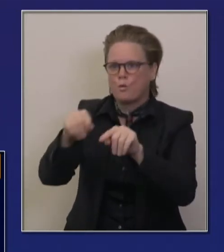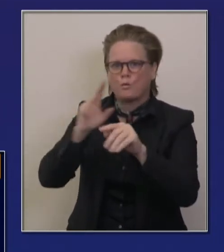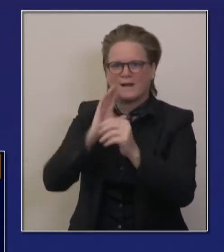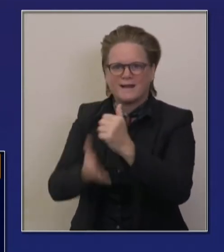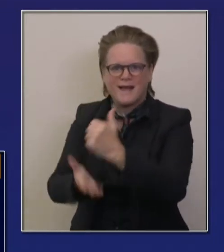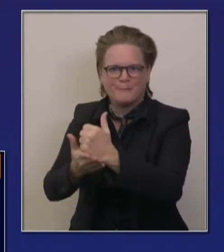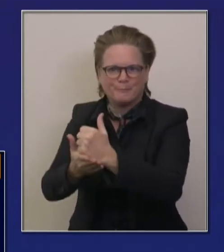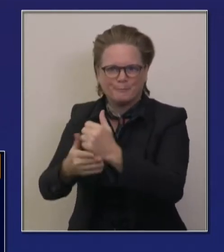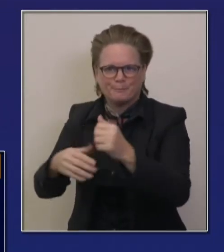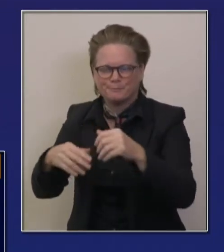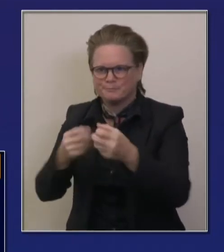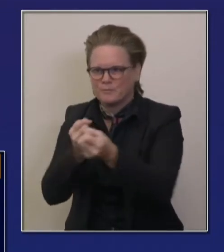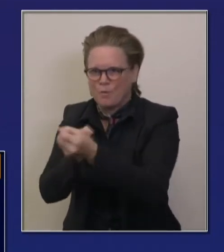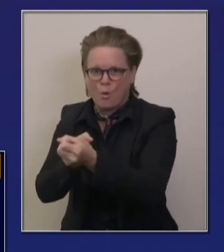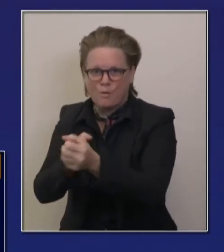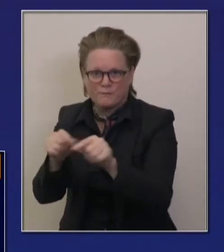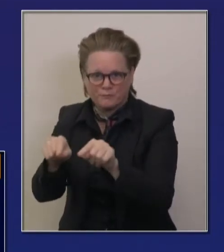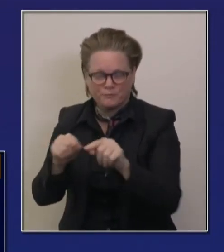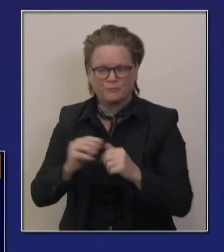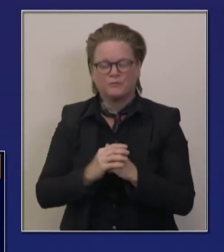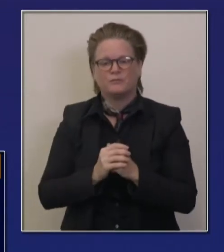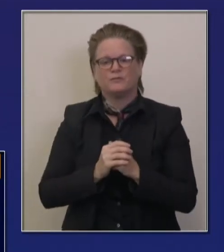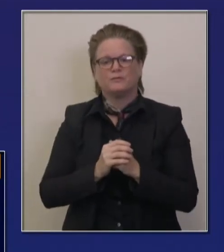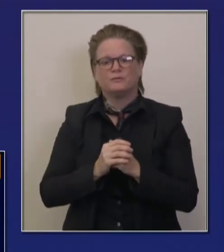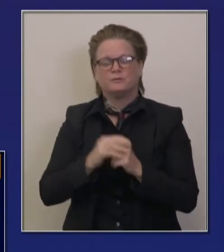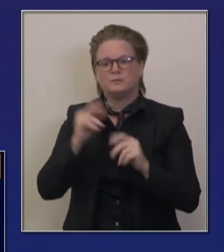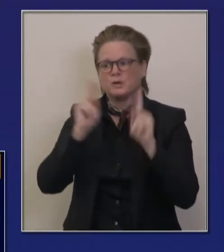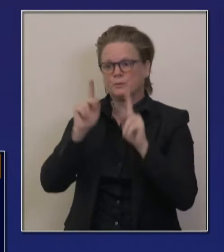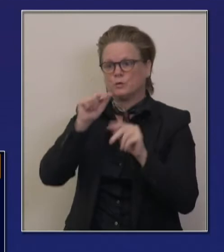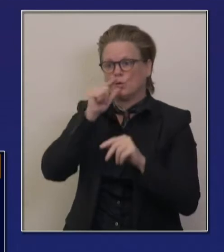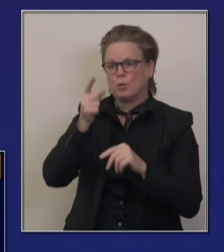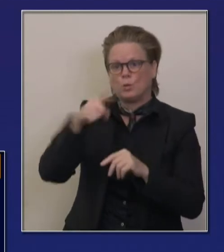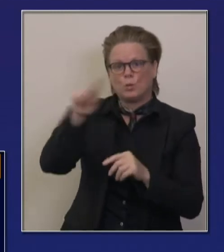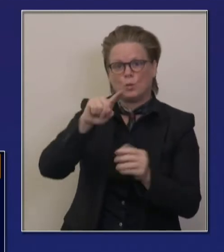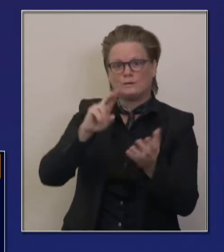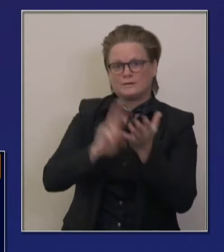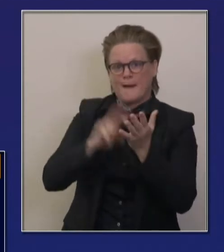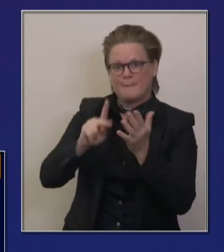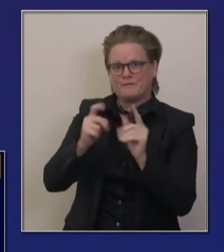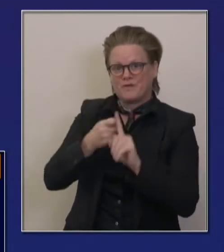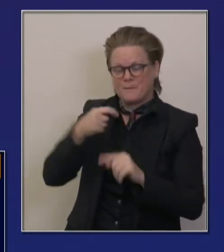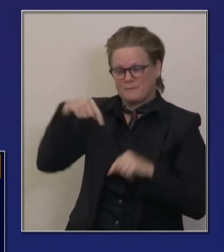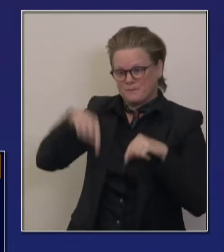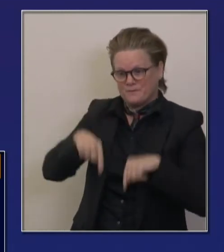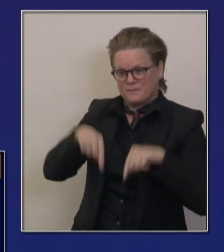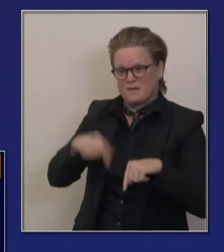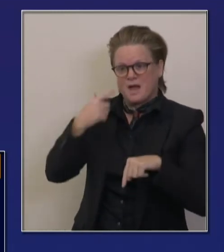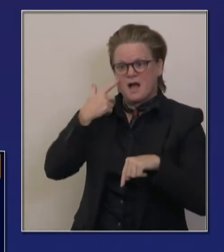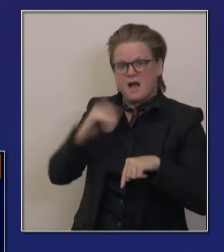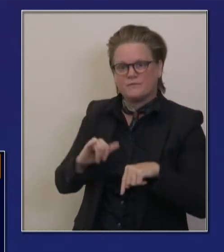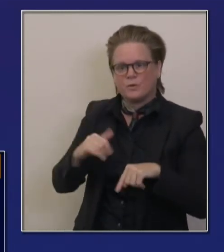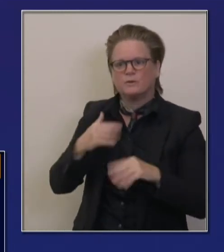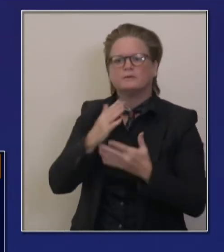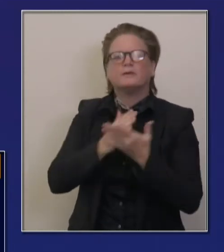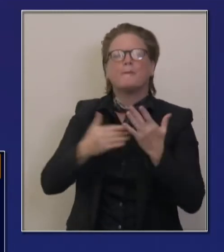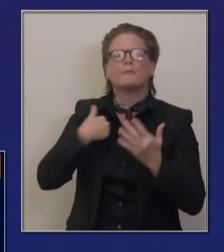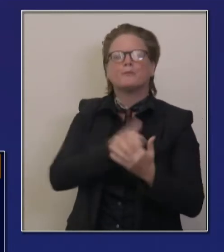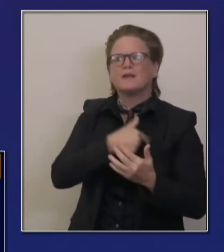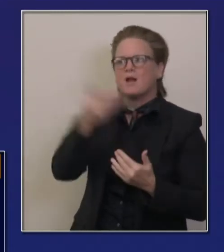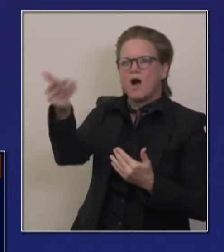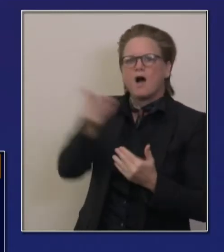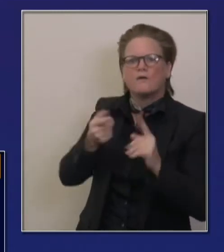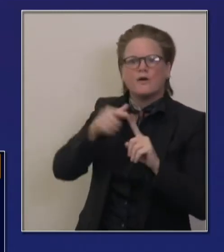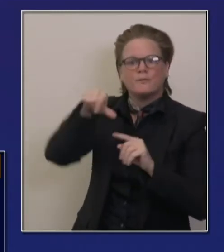Some are coming from outside the state, just depends. It's a mix with these contract staffing agencies. Uh, but we're confident in that